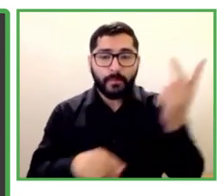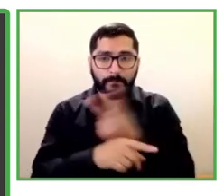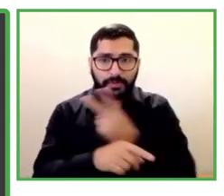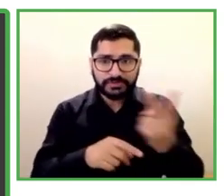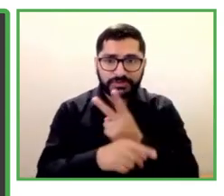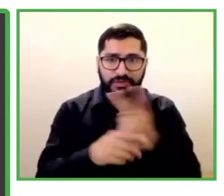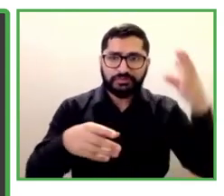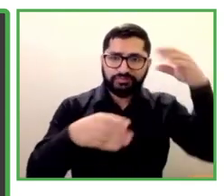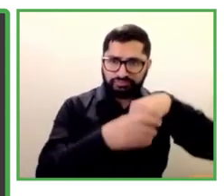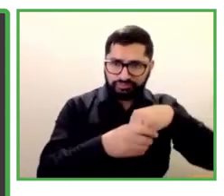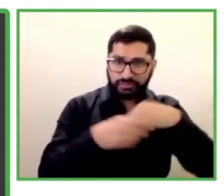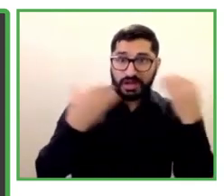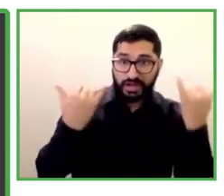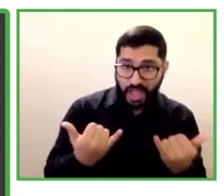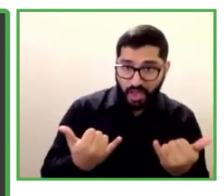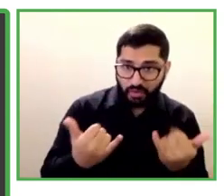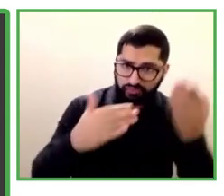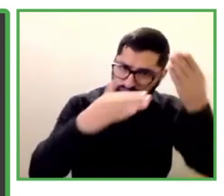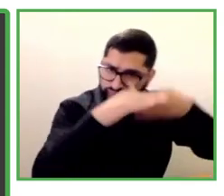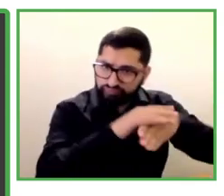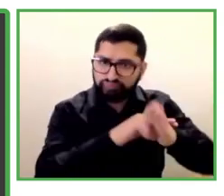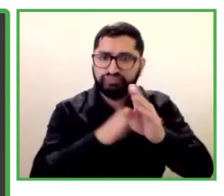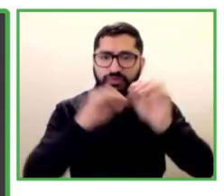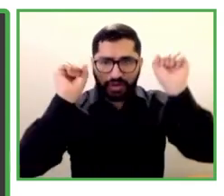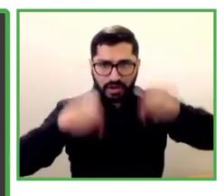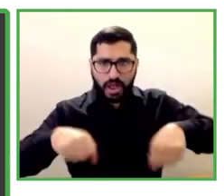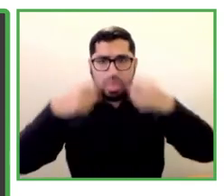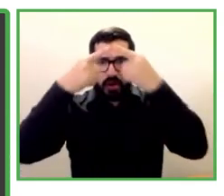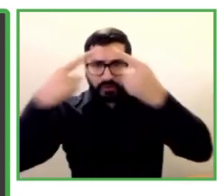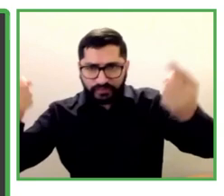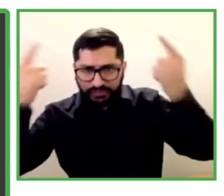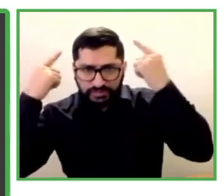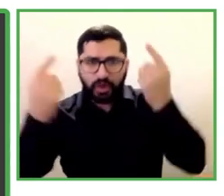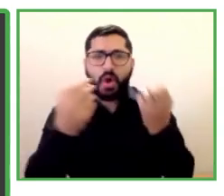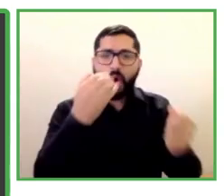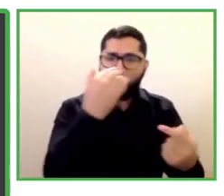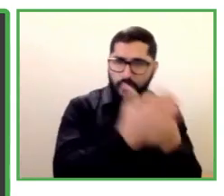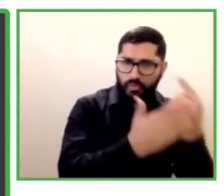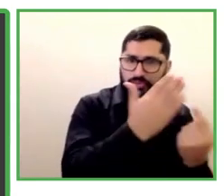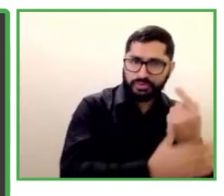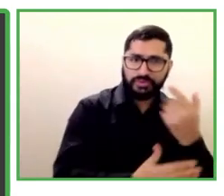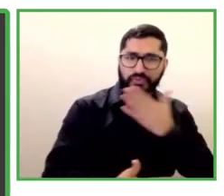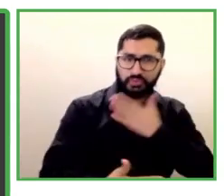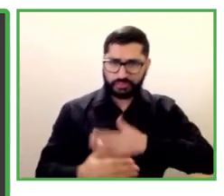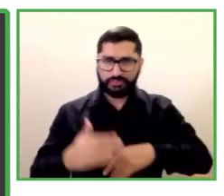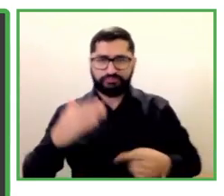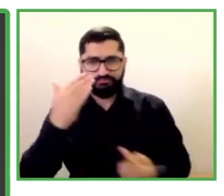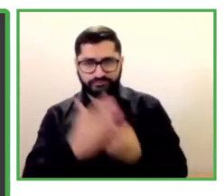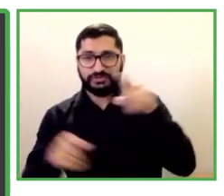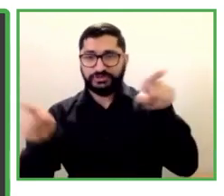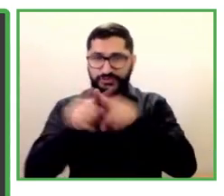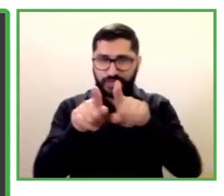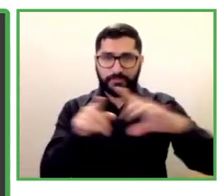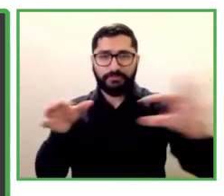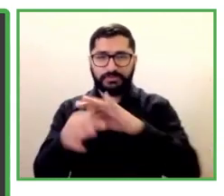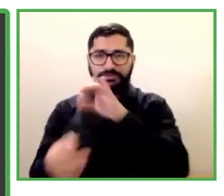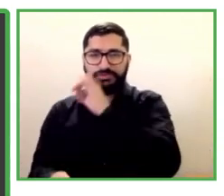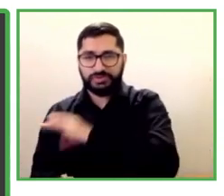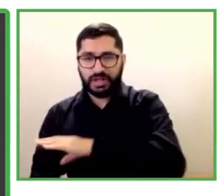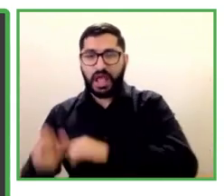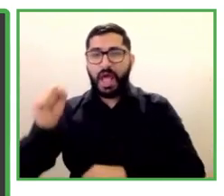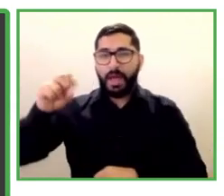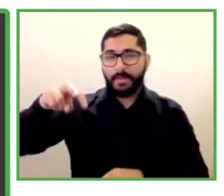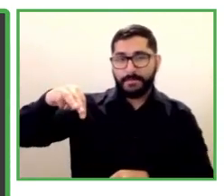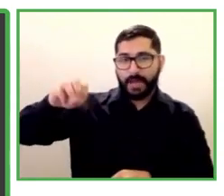Chile to help people like Amanda, Alex, Roger, Gildo, and thousands of